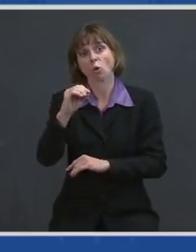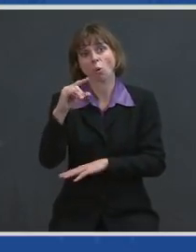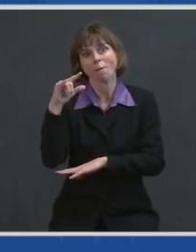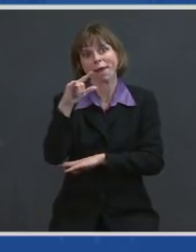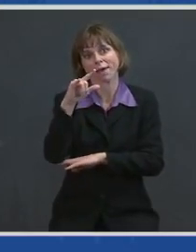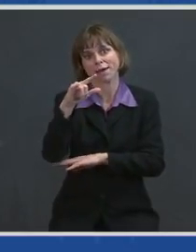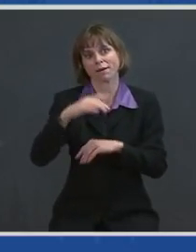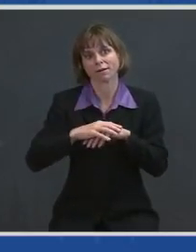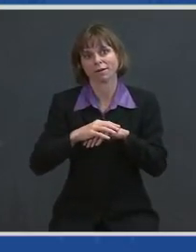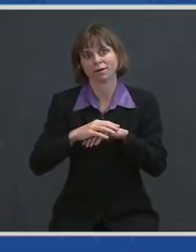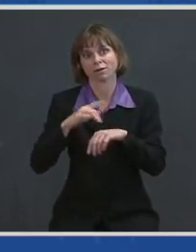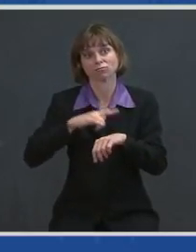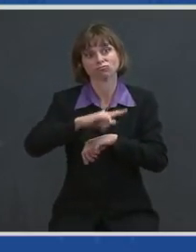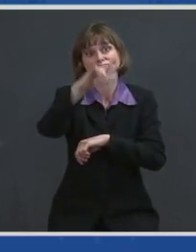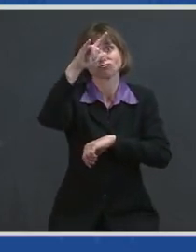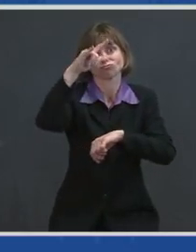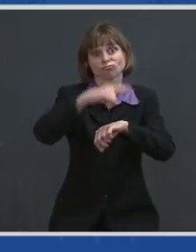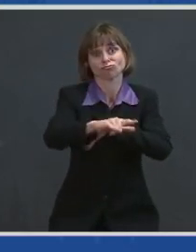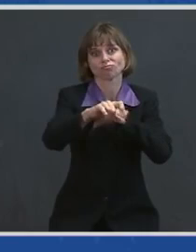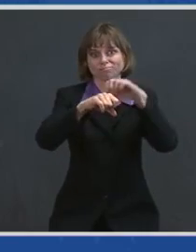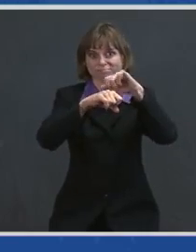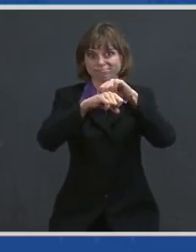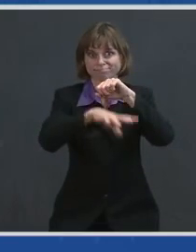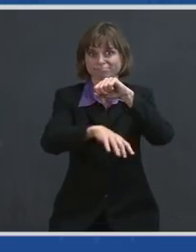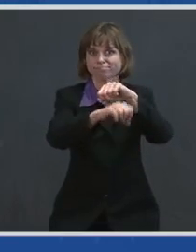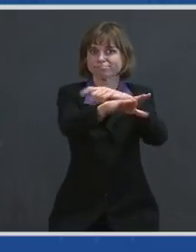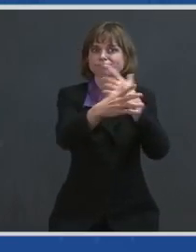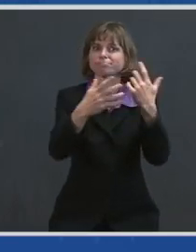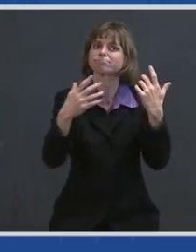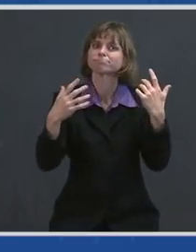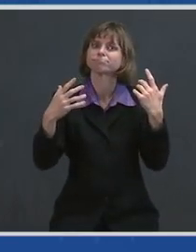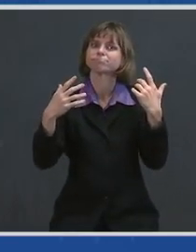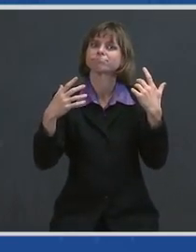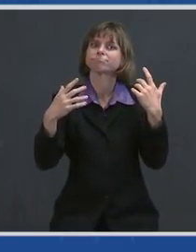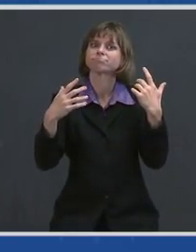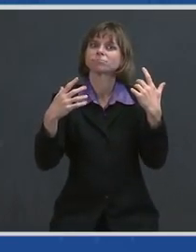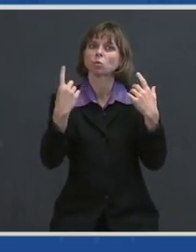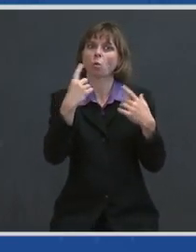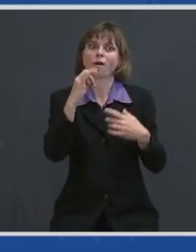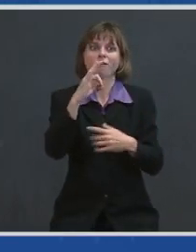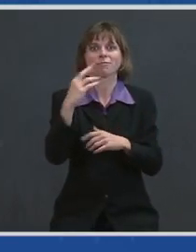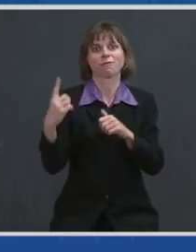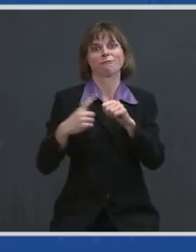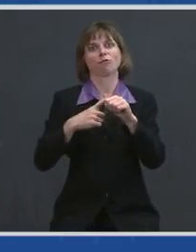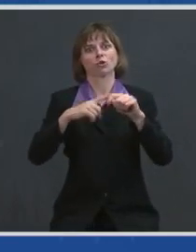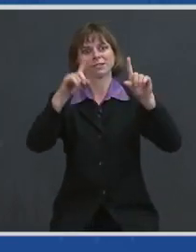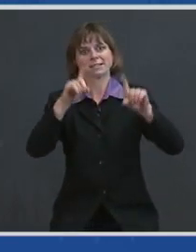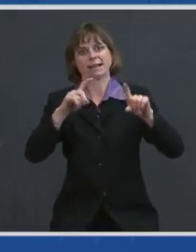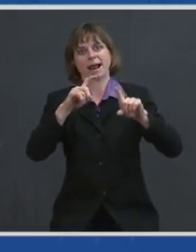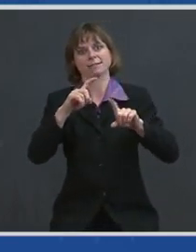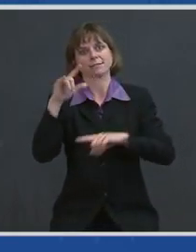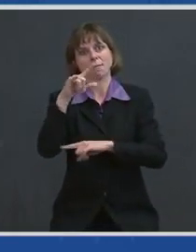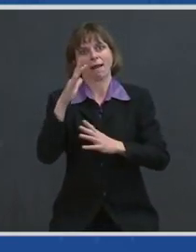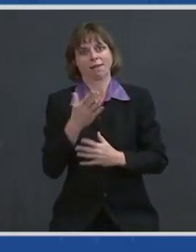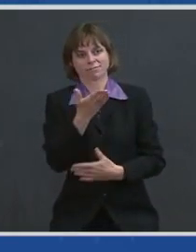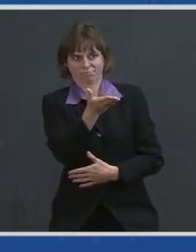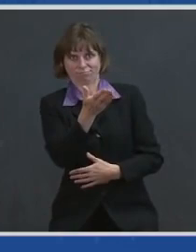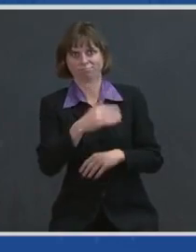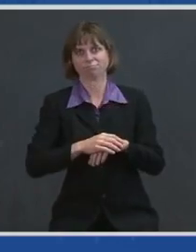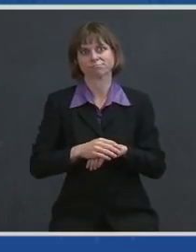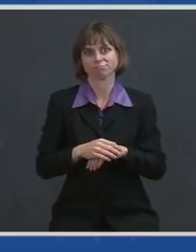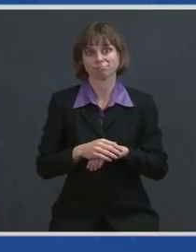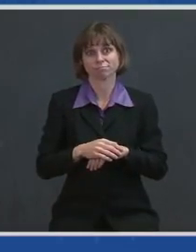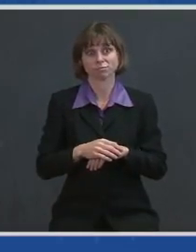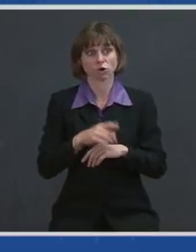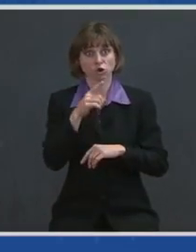takeoff and landings and airdrops in this mammoth aircraft as one of its very first test pilots. In becoming a